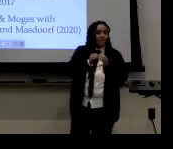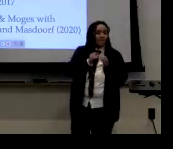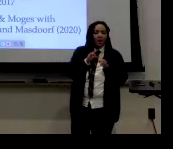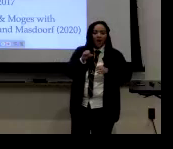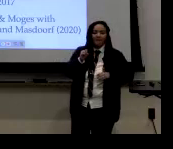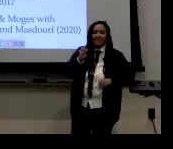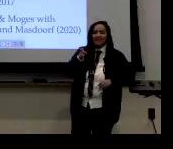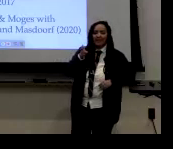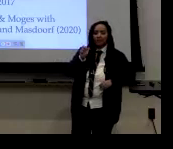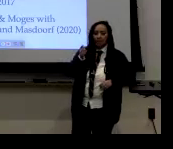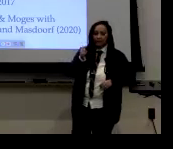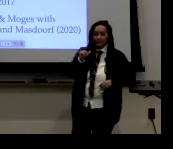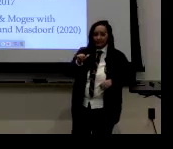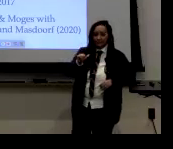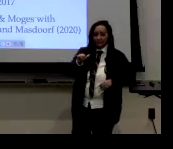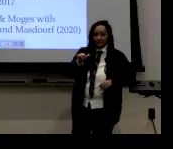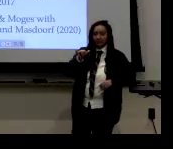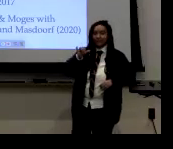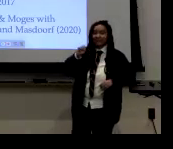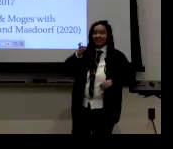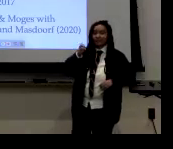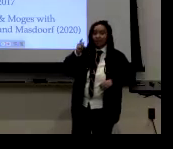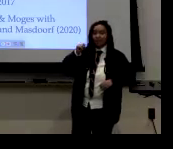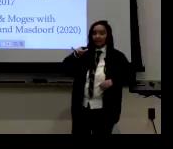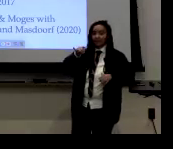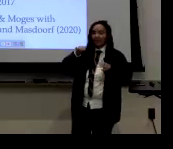internationally. It's focuses more on sexuality.